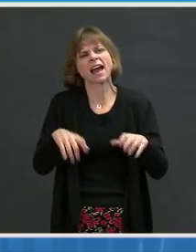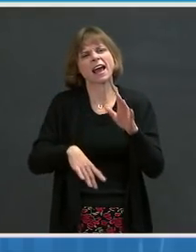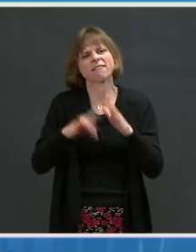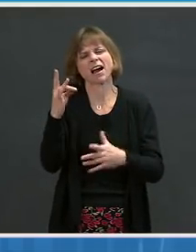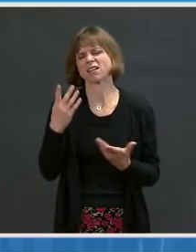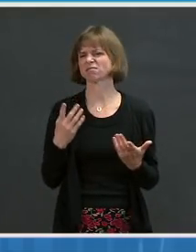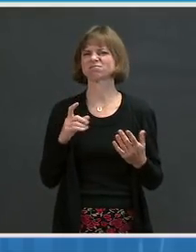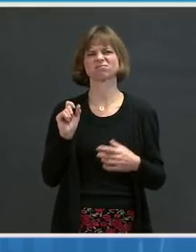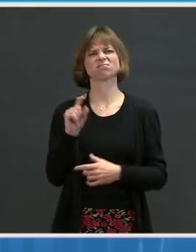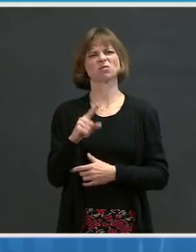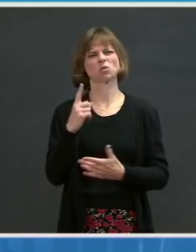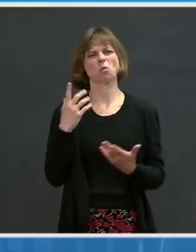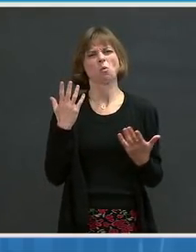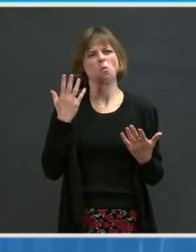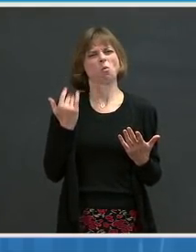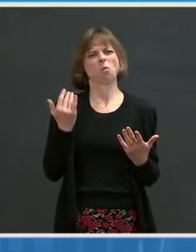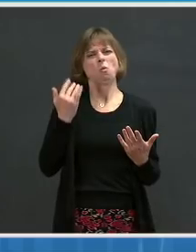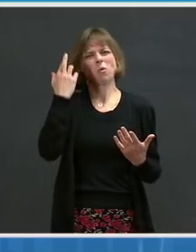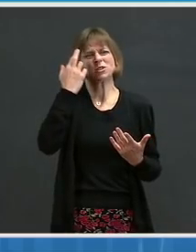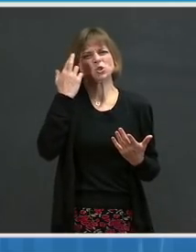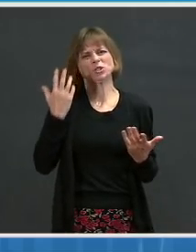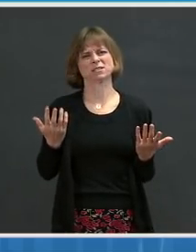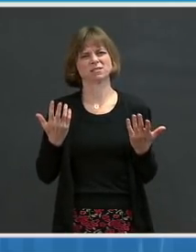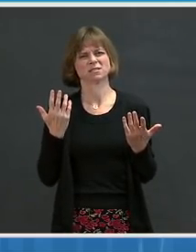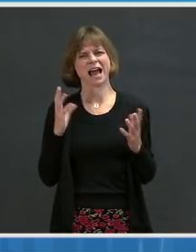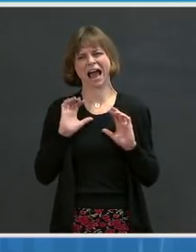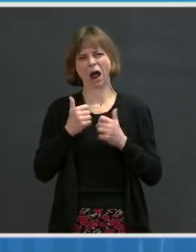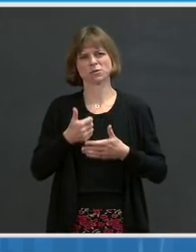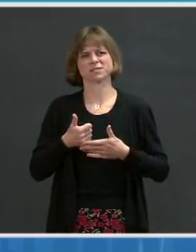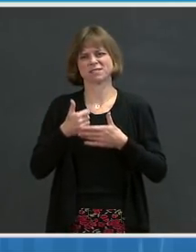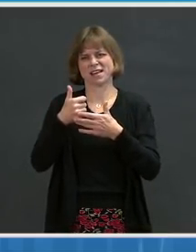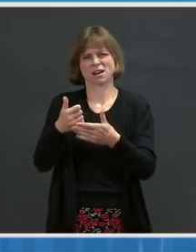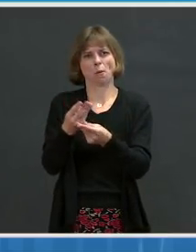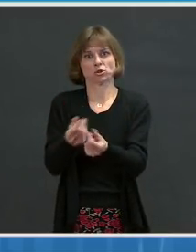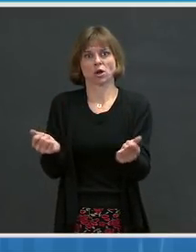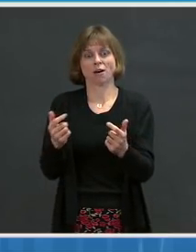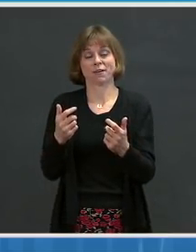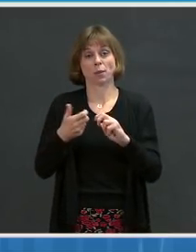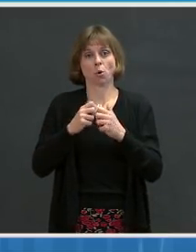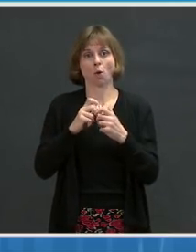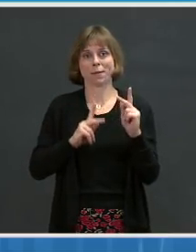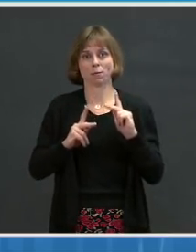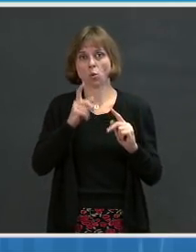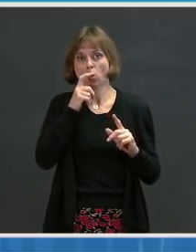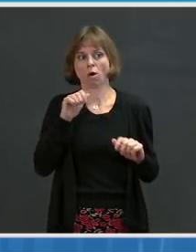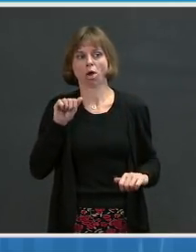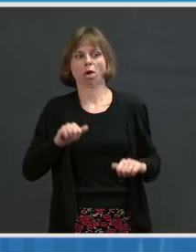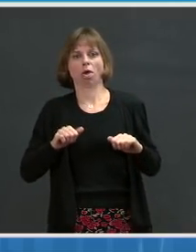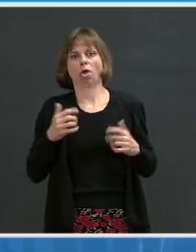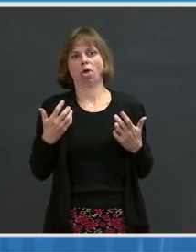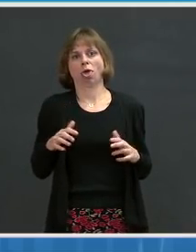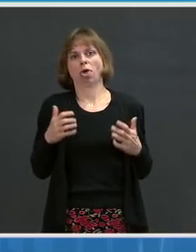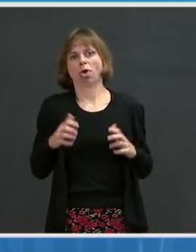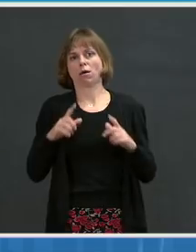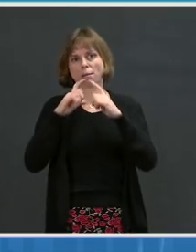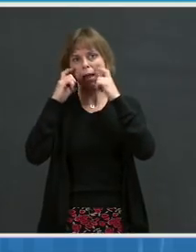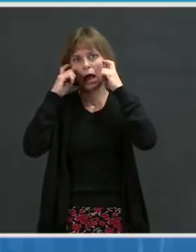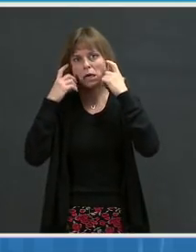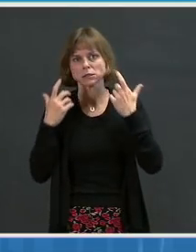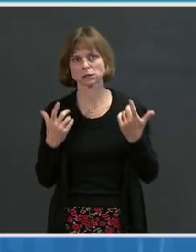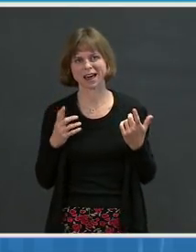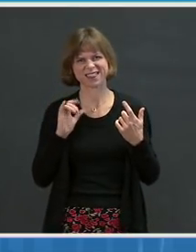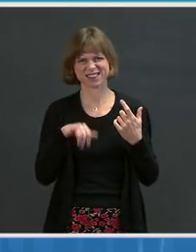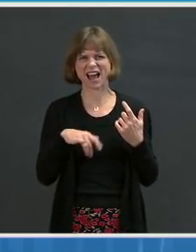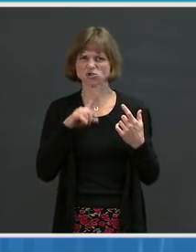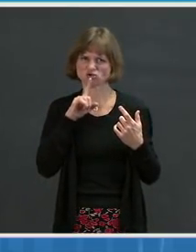rationale behind this? And are there, you know, how does this help solve the problem of mask hesitancy, which seems to be one of the bigger issues